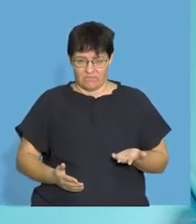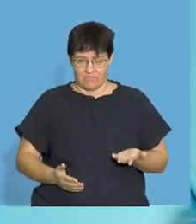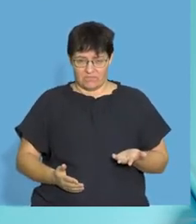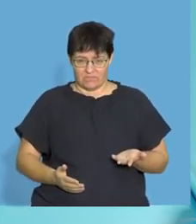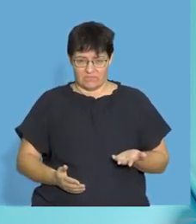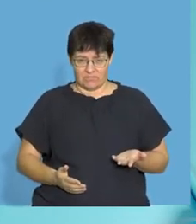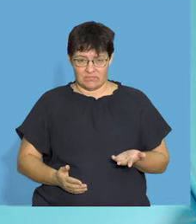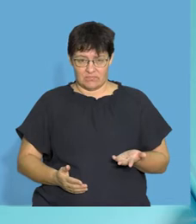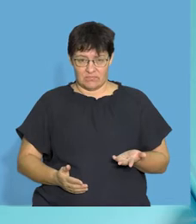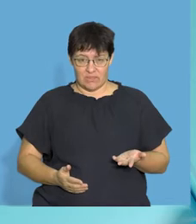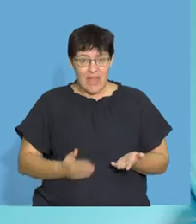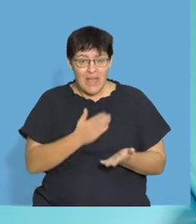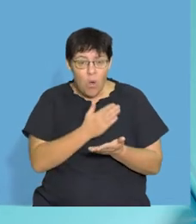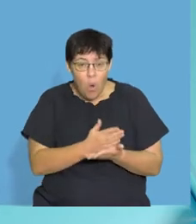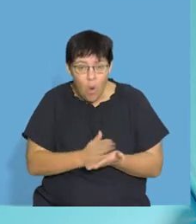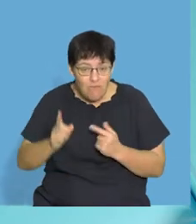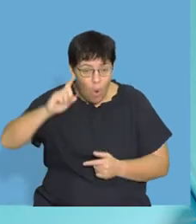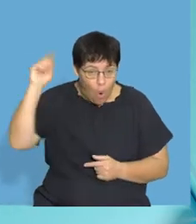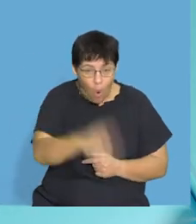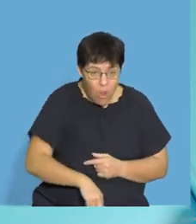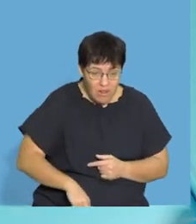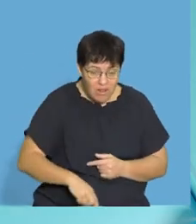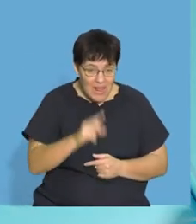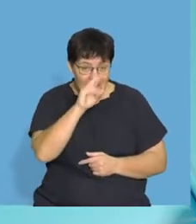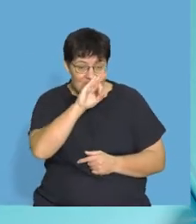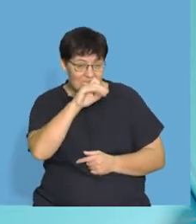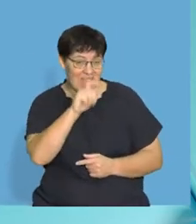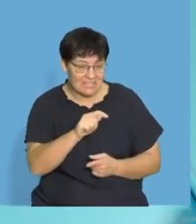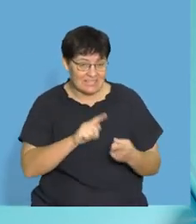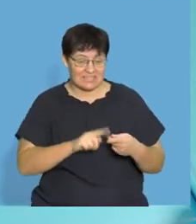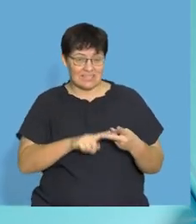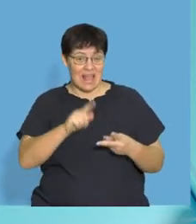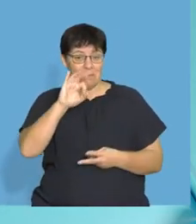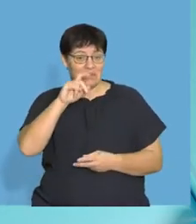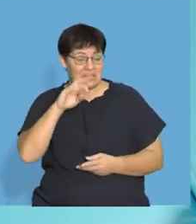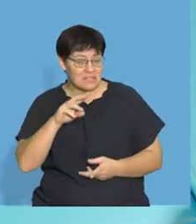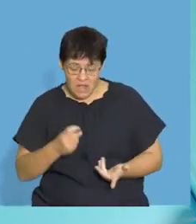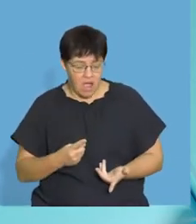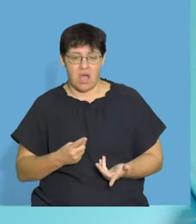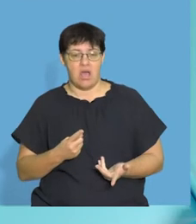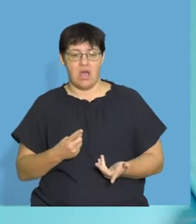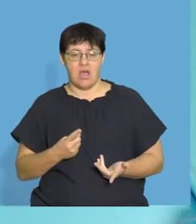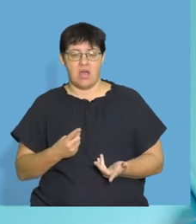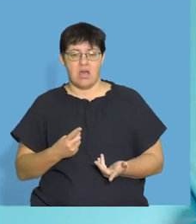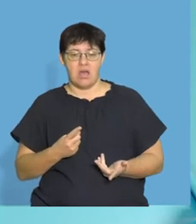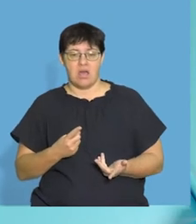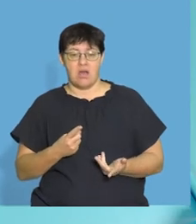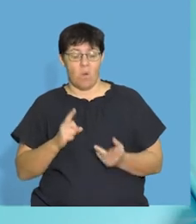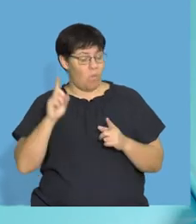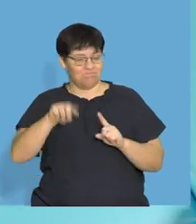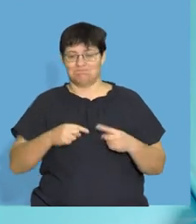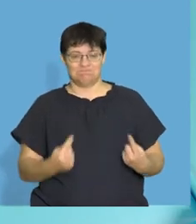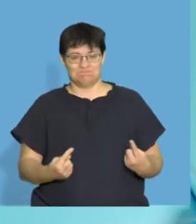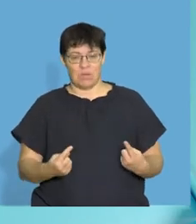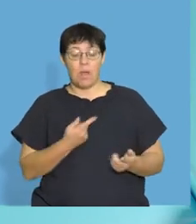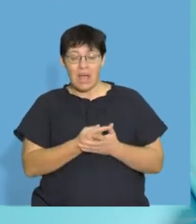never, we can never cut out all the fats and all the lipids. We've got to make sure that we eat them. We've just got to be very careful what